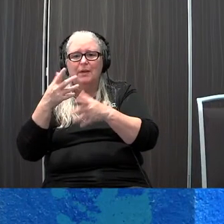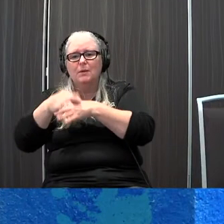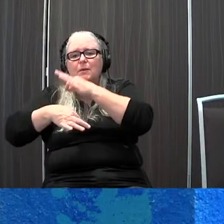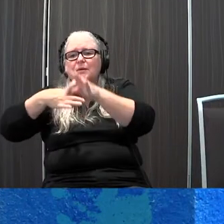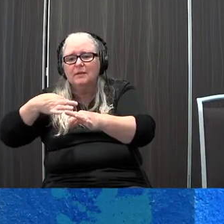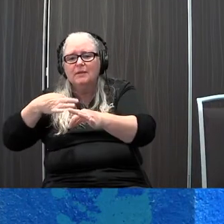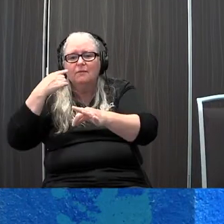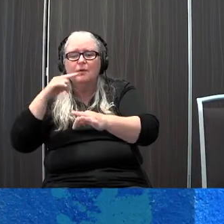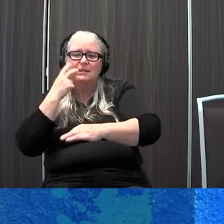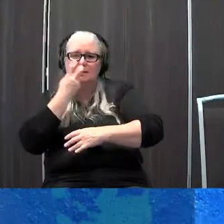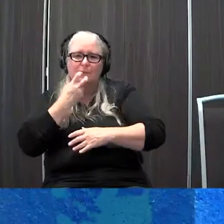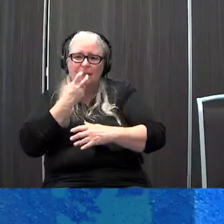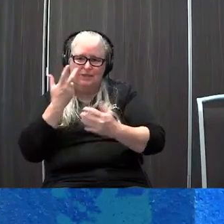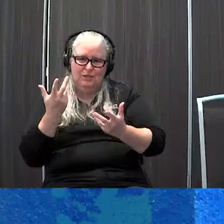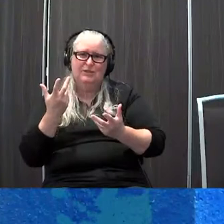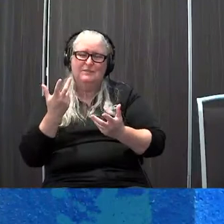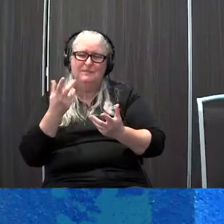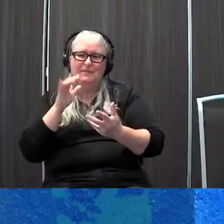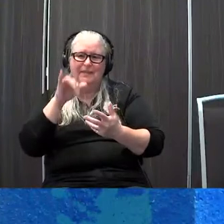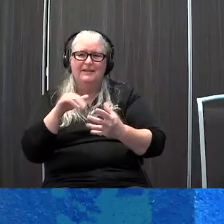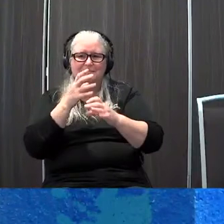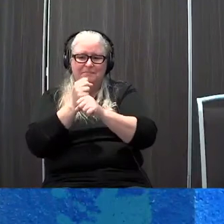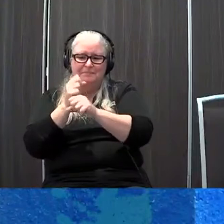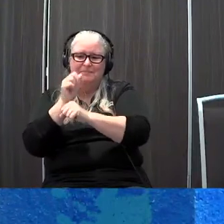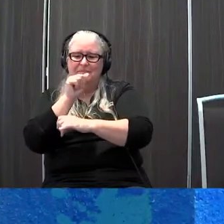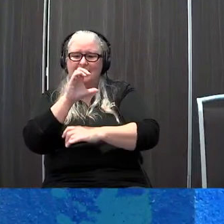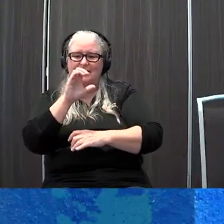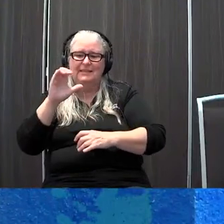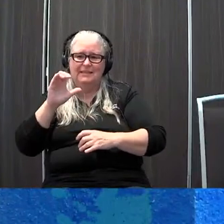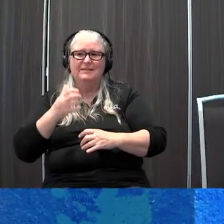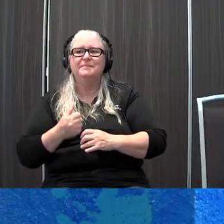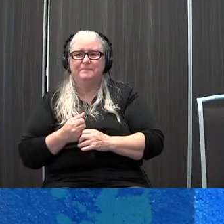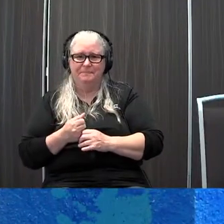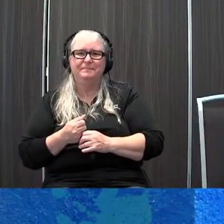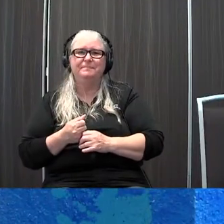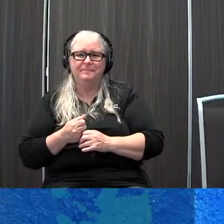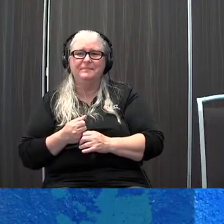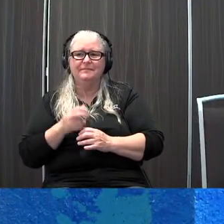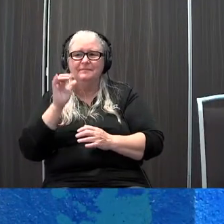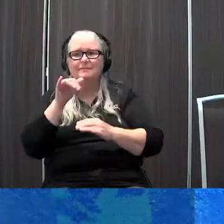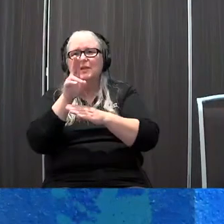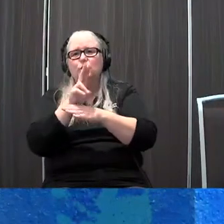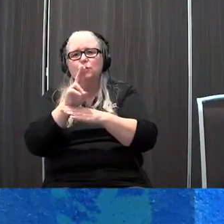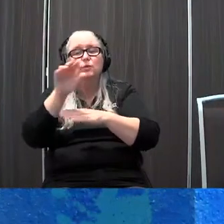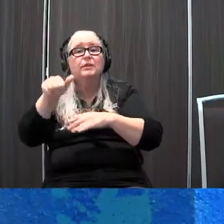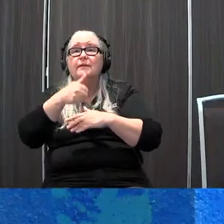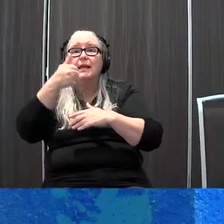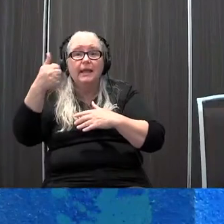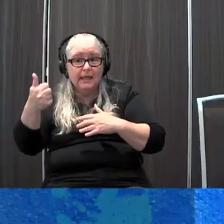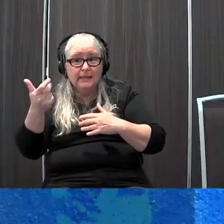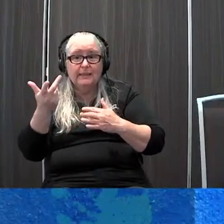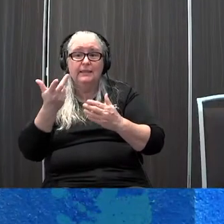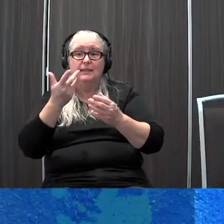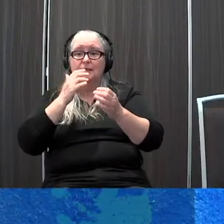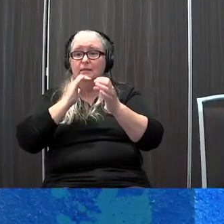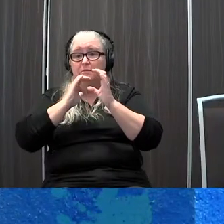definition to summarize it's basically the use of any additional strategies